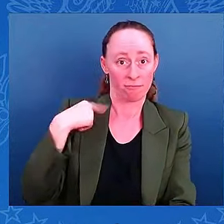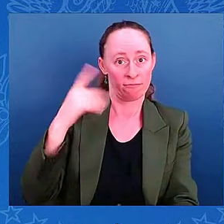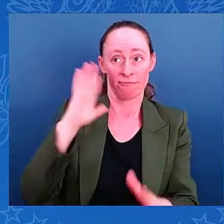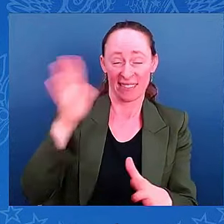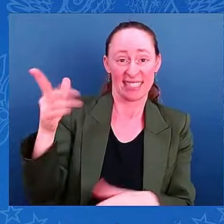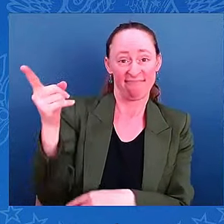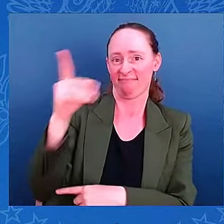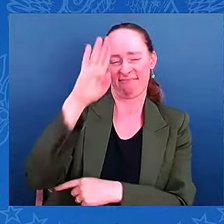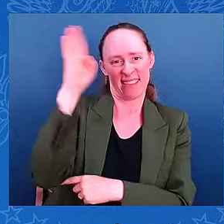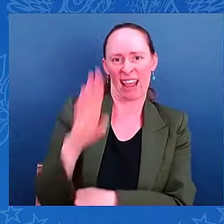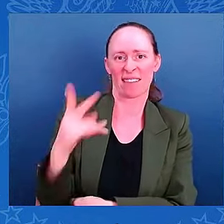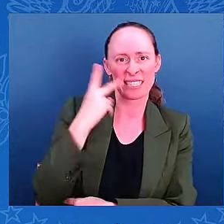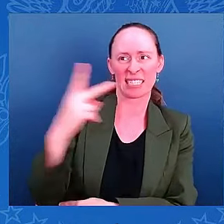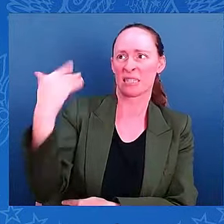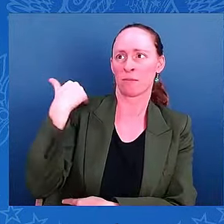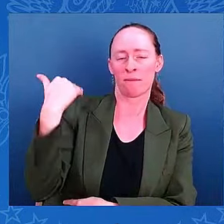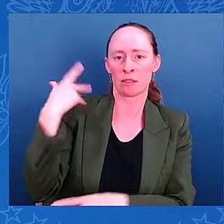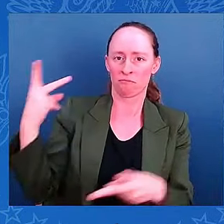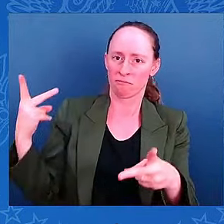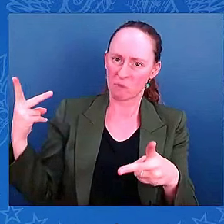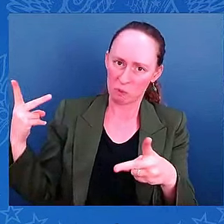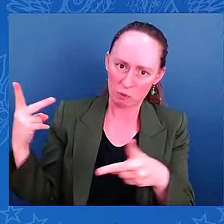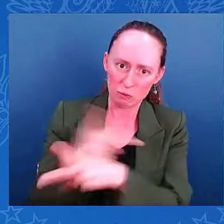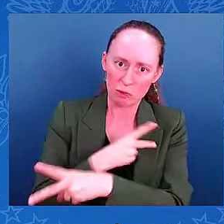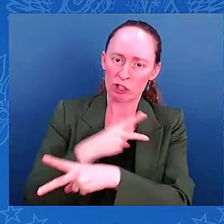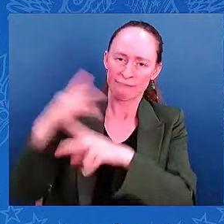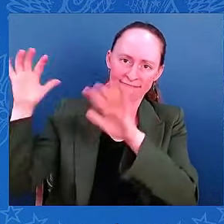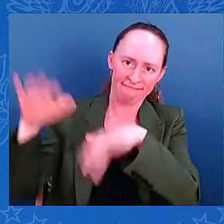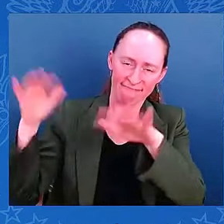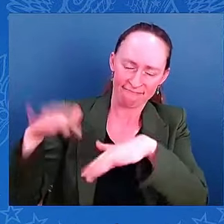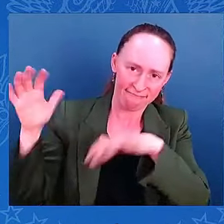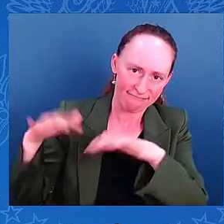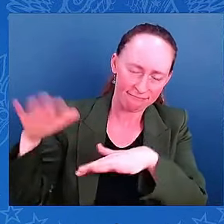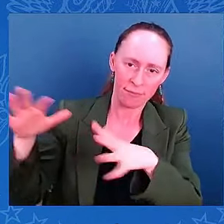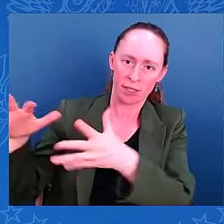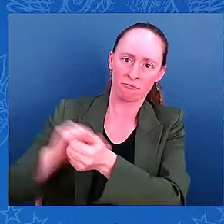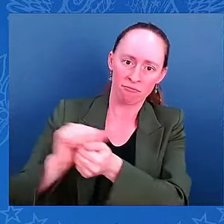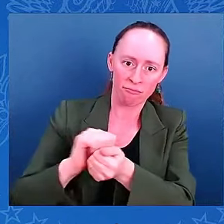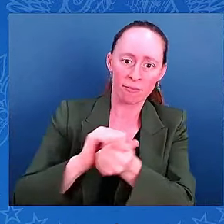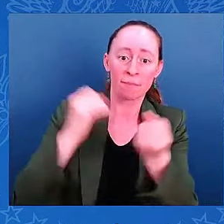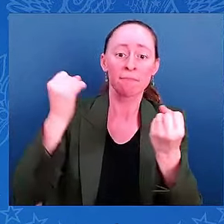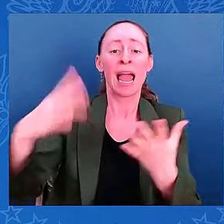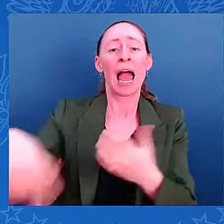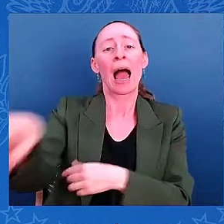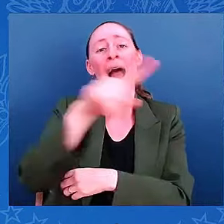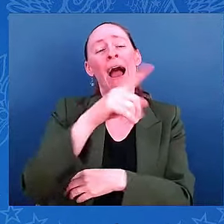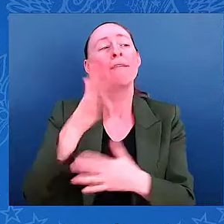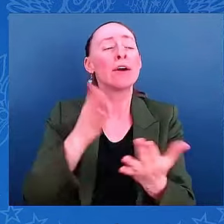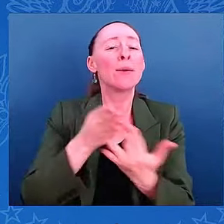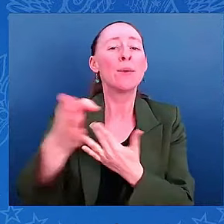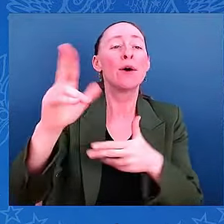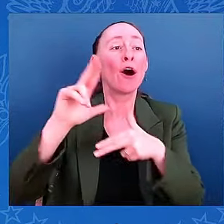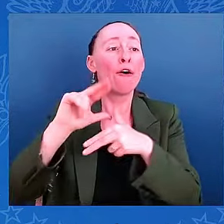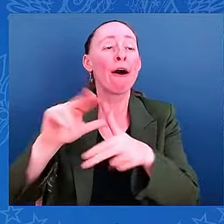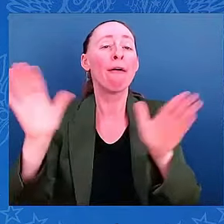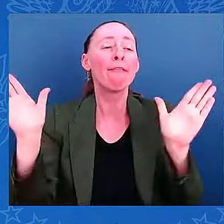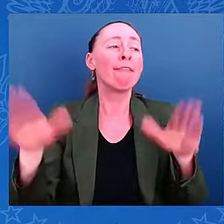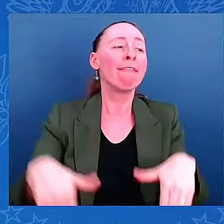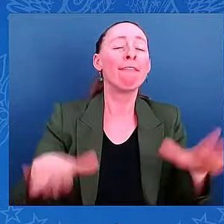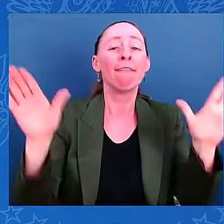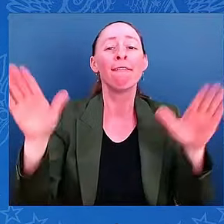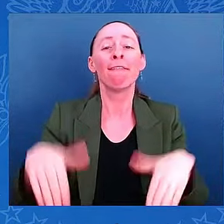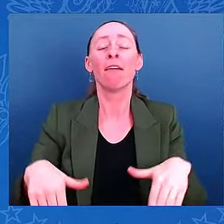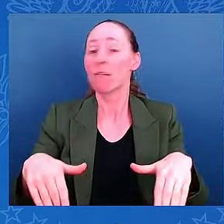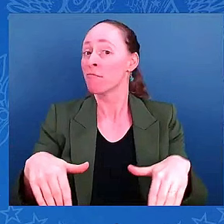many of you I know are tough and you've ridden out these hurricanes before. This one's going to be different. And so we ask you that